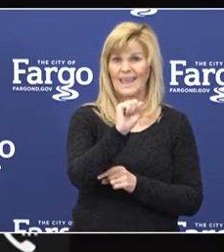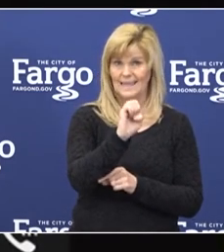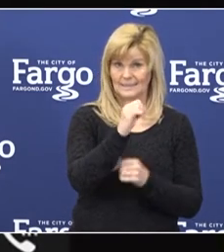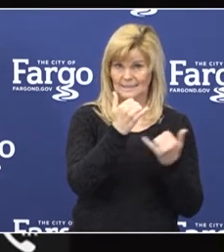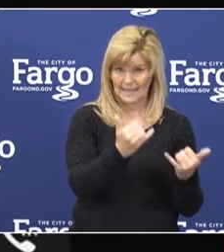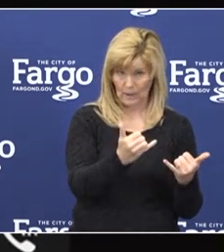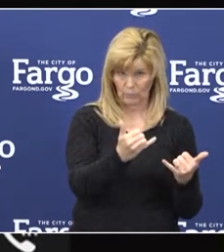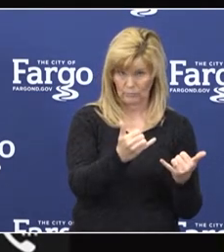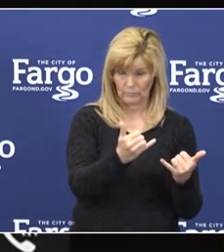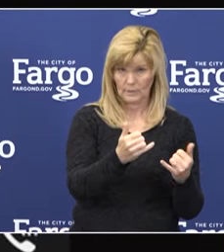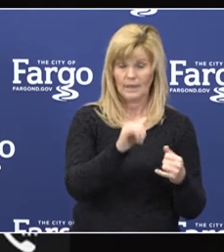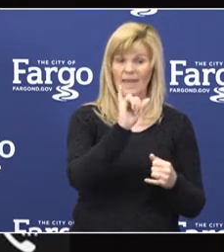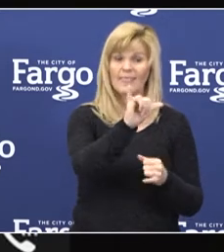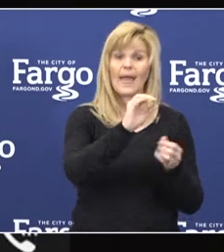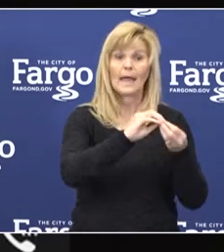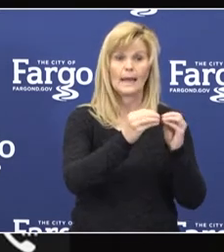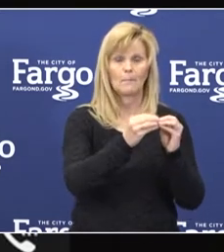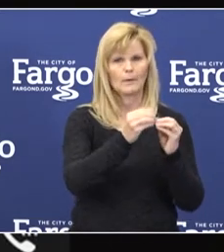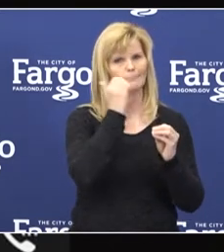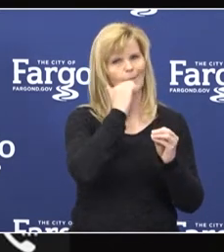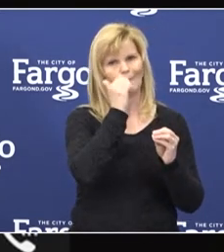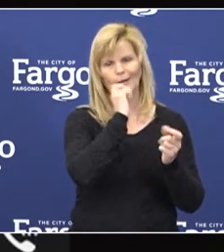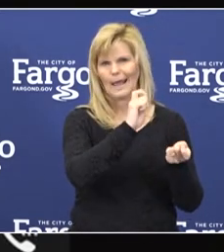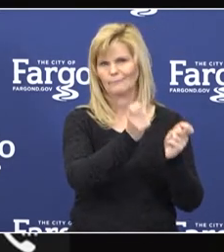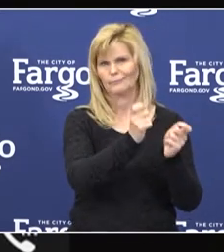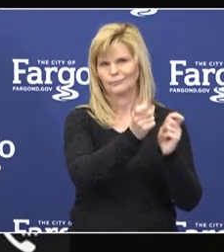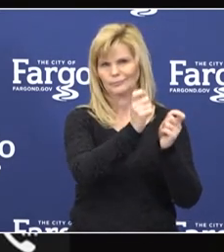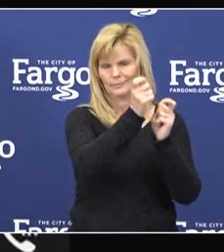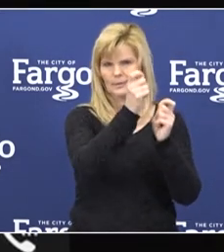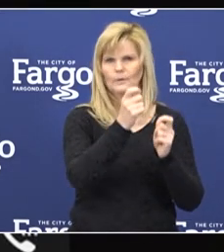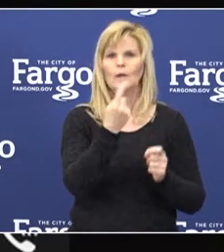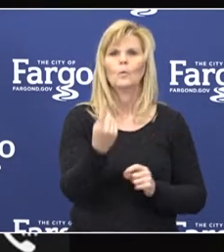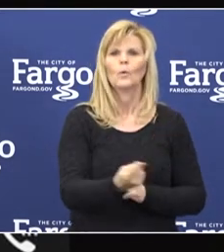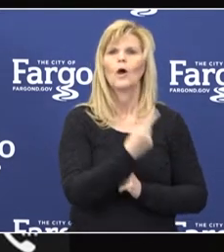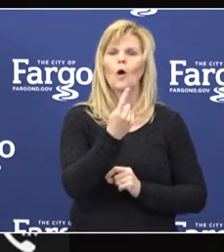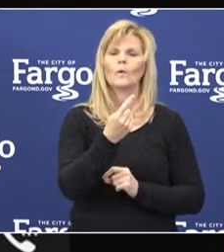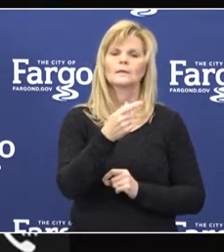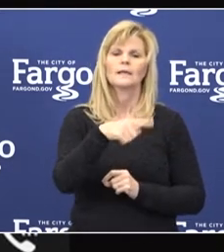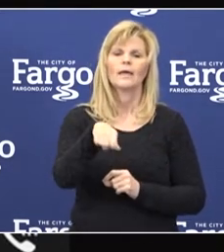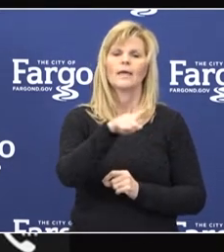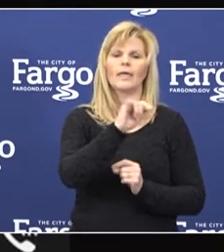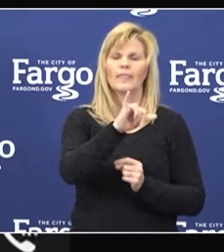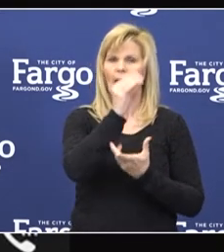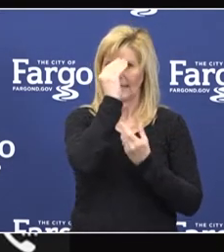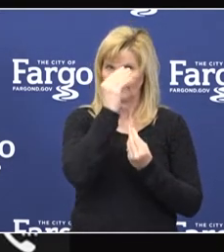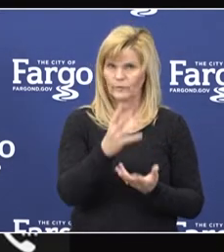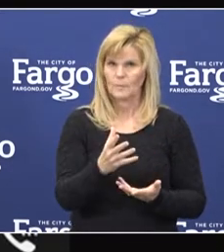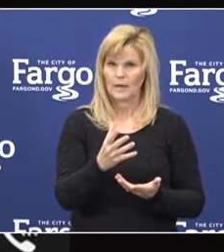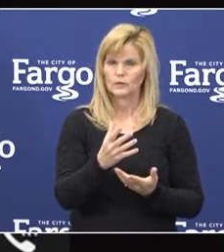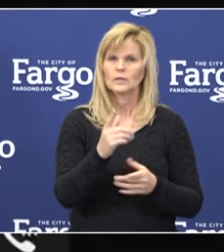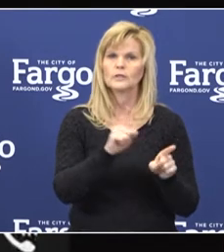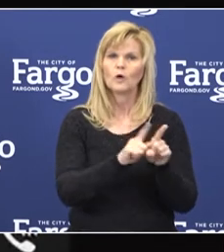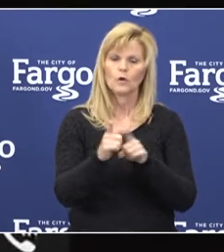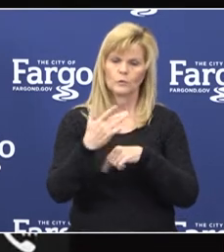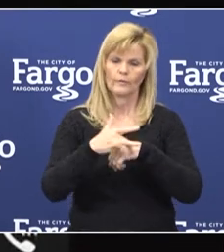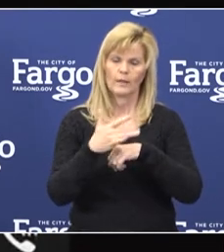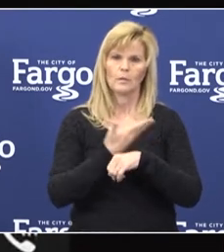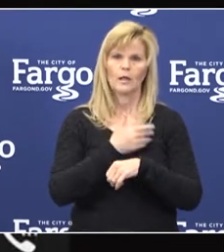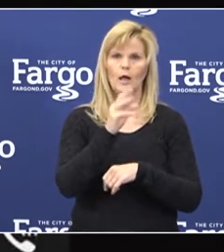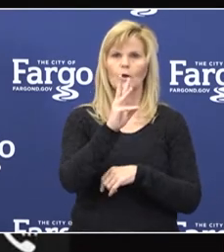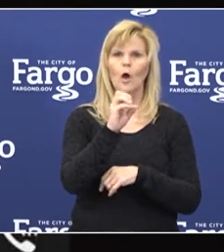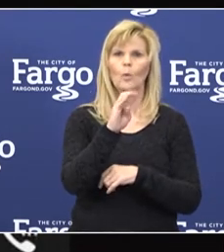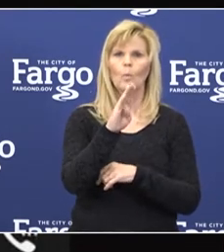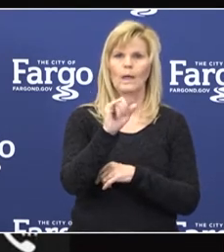but we know that that number changes daily and we always have that information on our website as well as